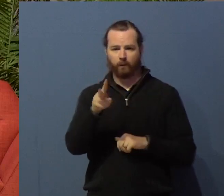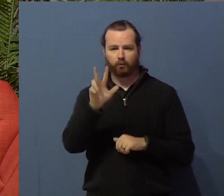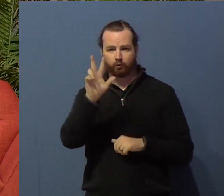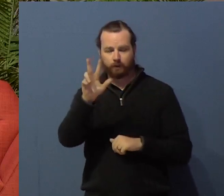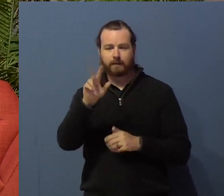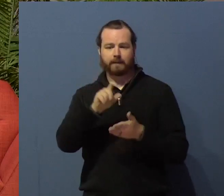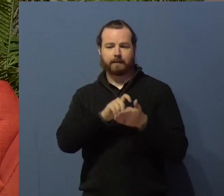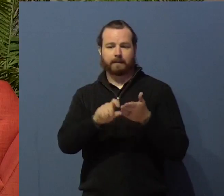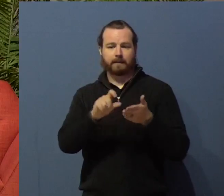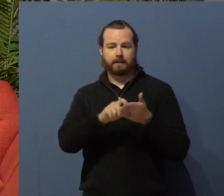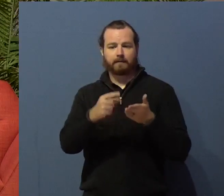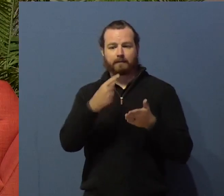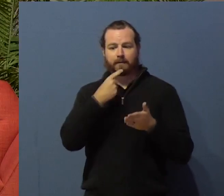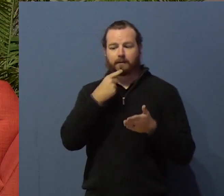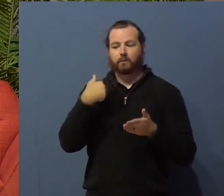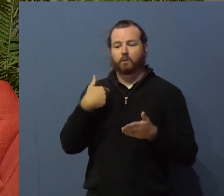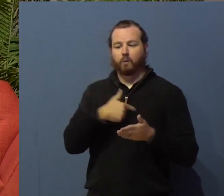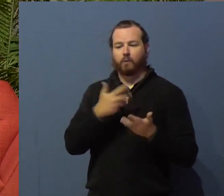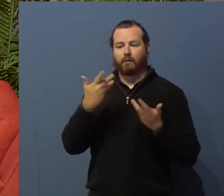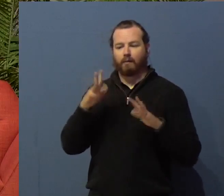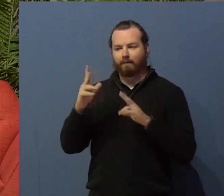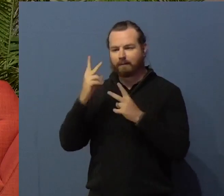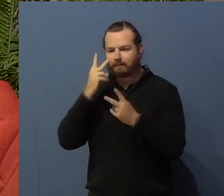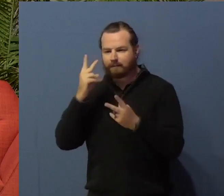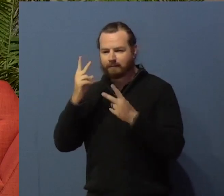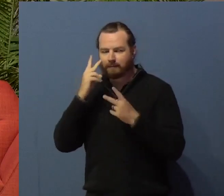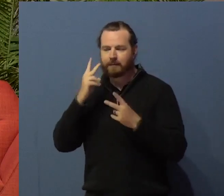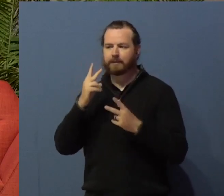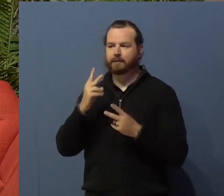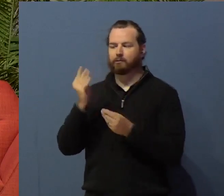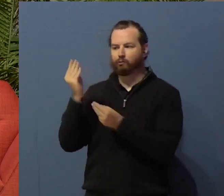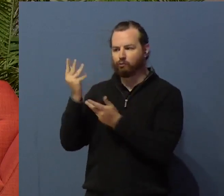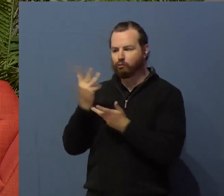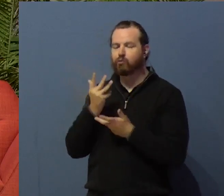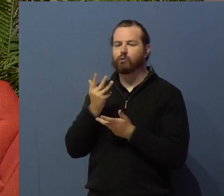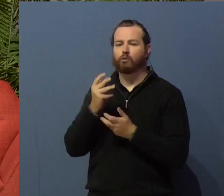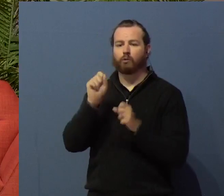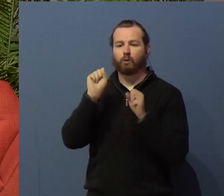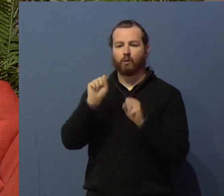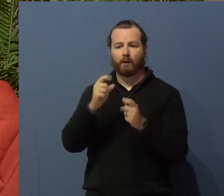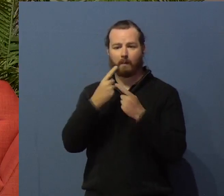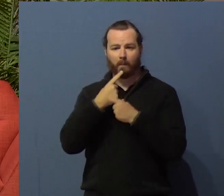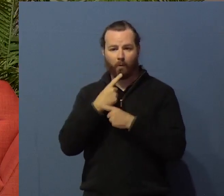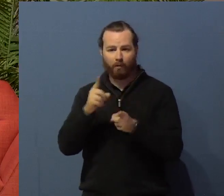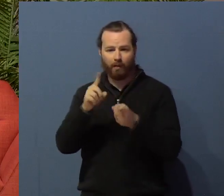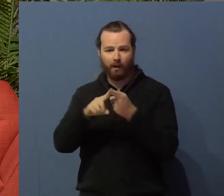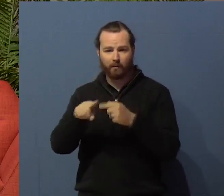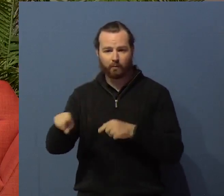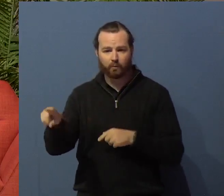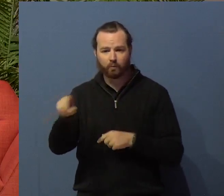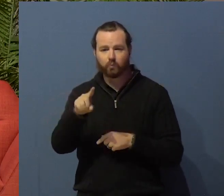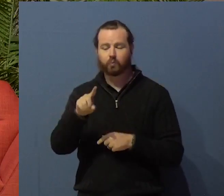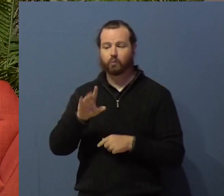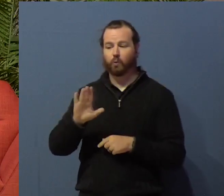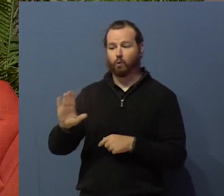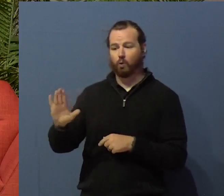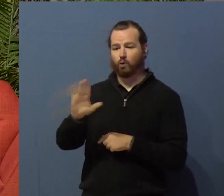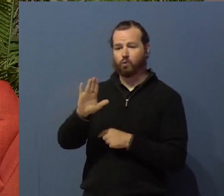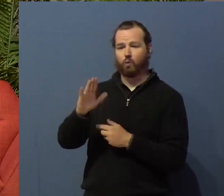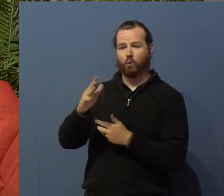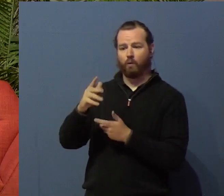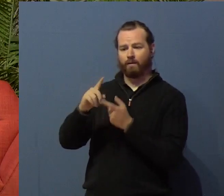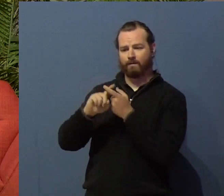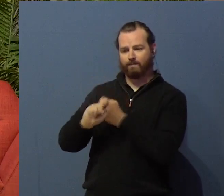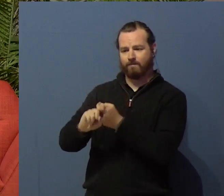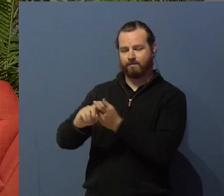that you may have fellowshiped, the word there is Kononia, with us, and indeed your fellowship in the Father and with his